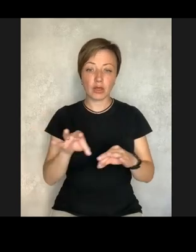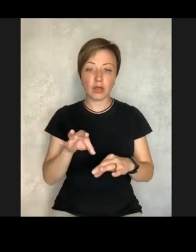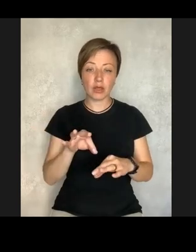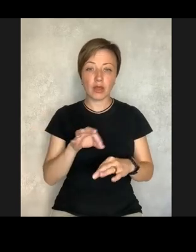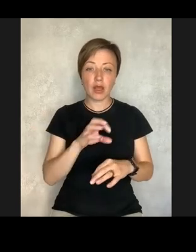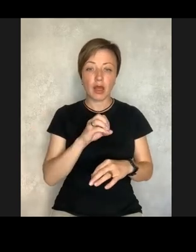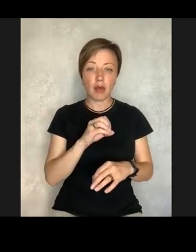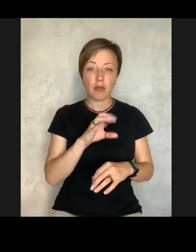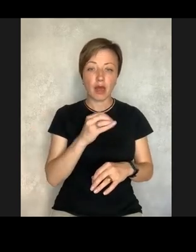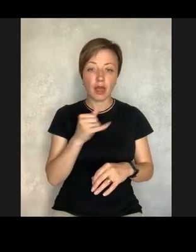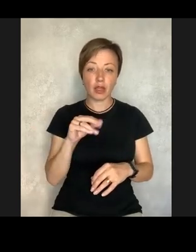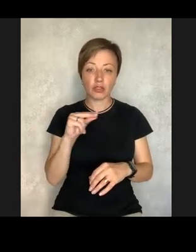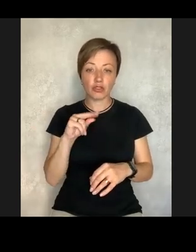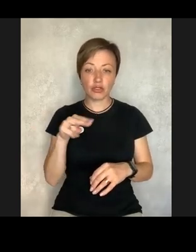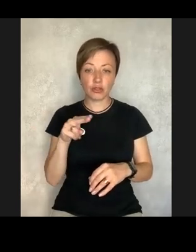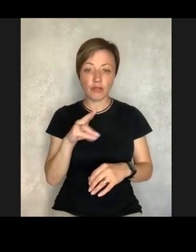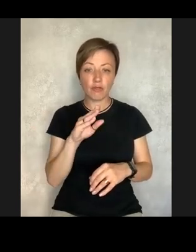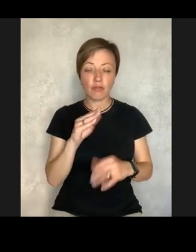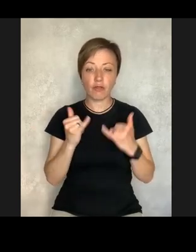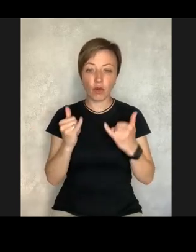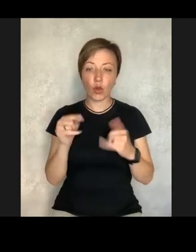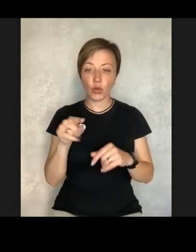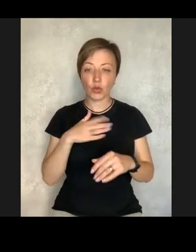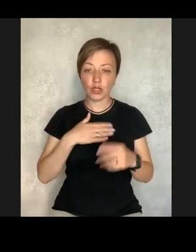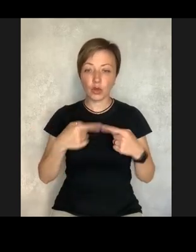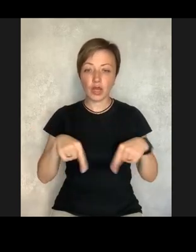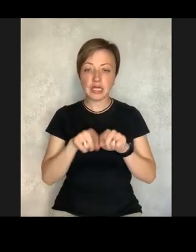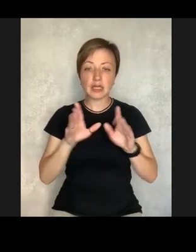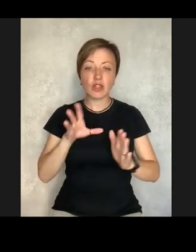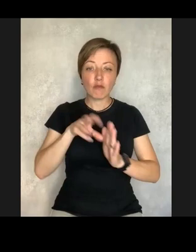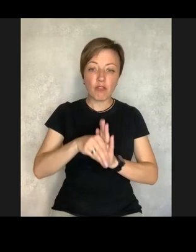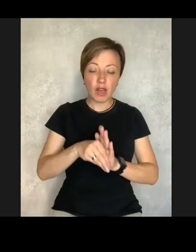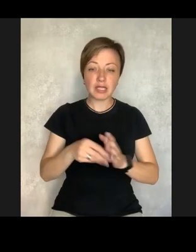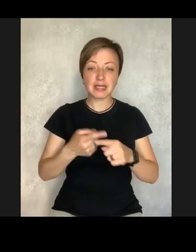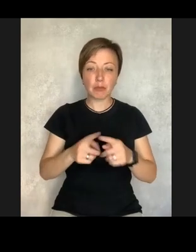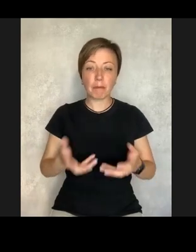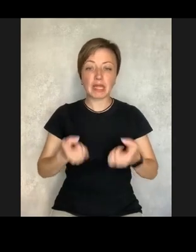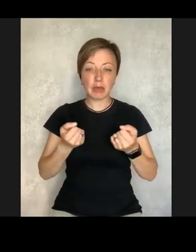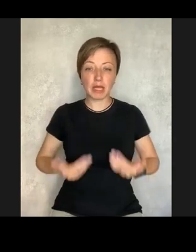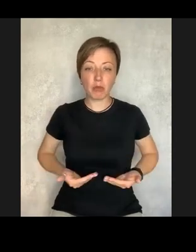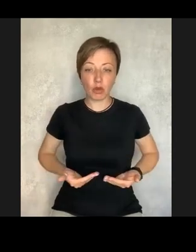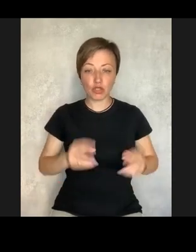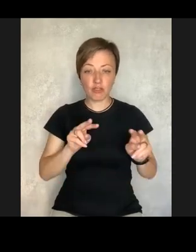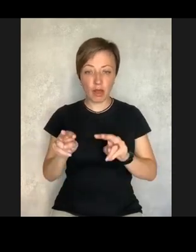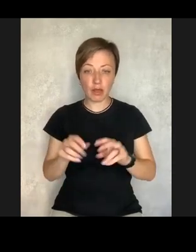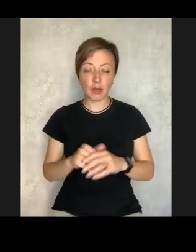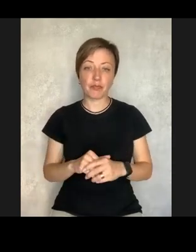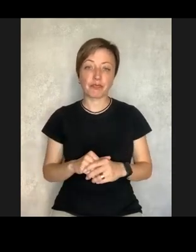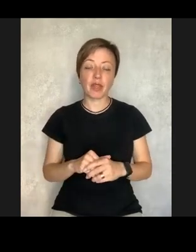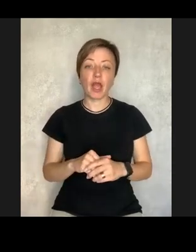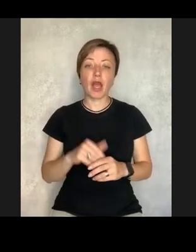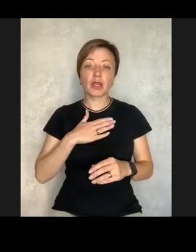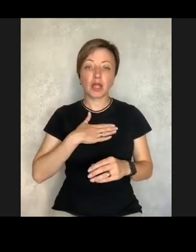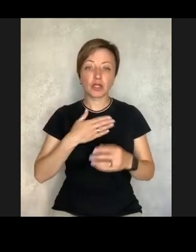project I'm age for you, and now our organization will be introducing the